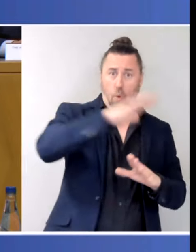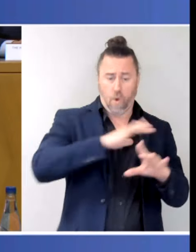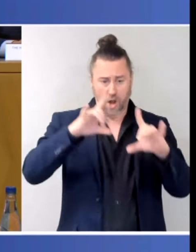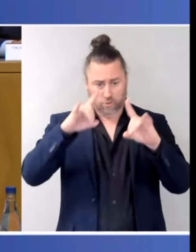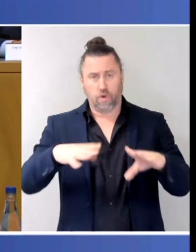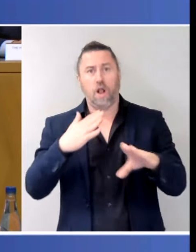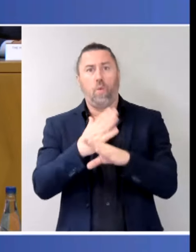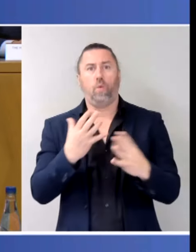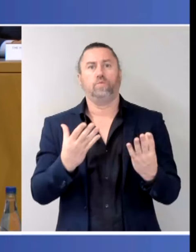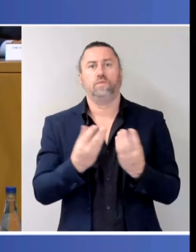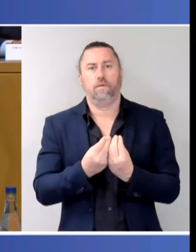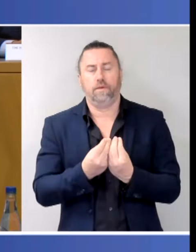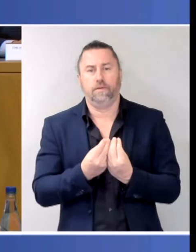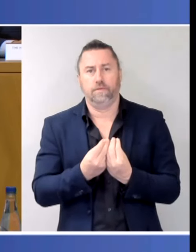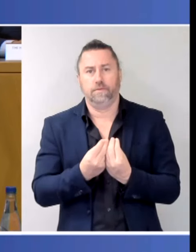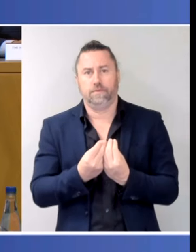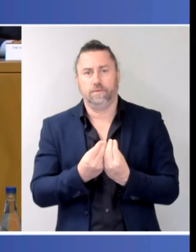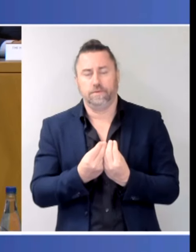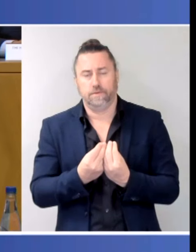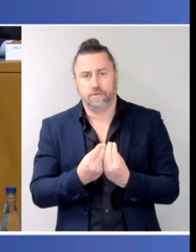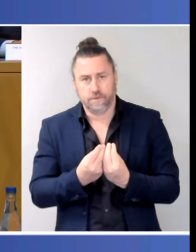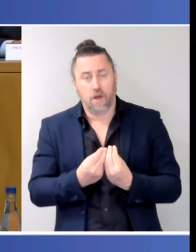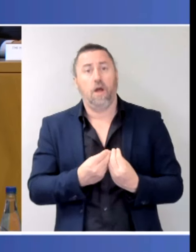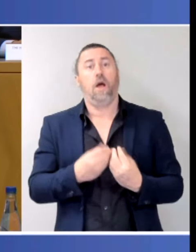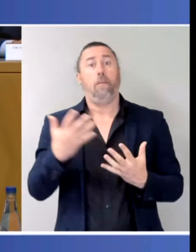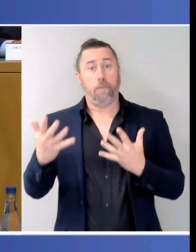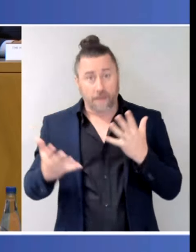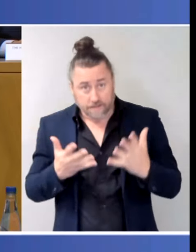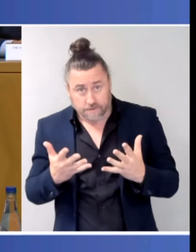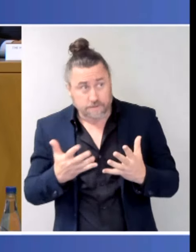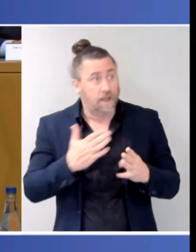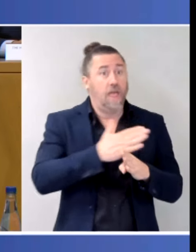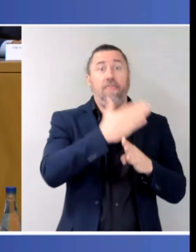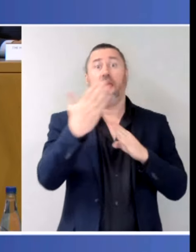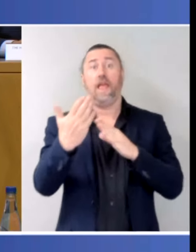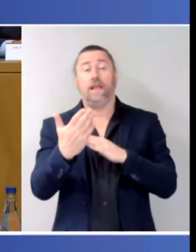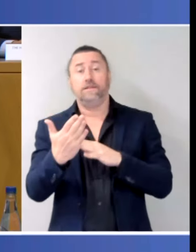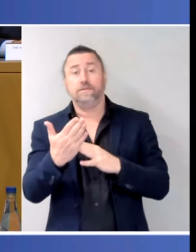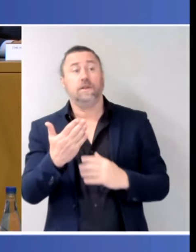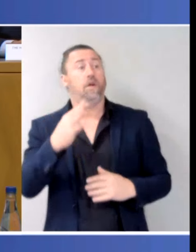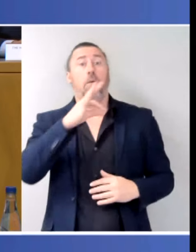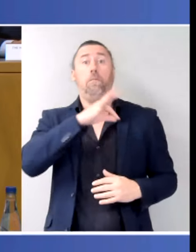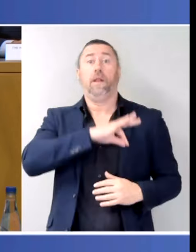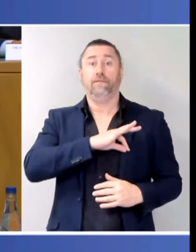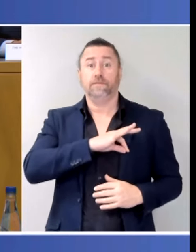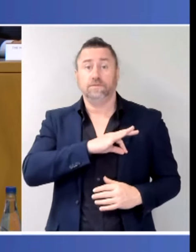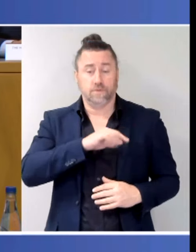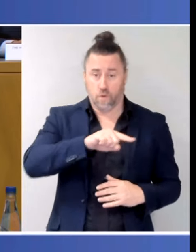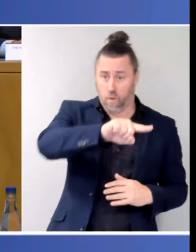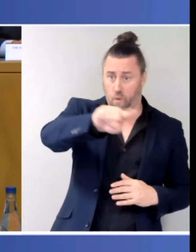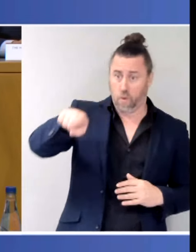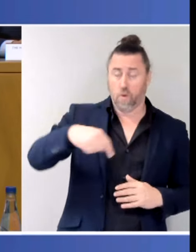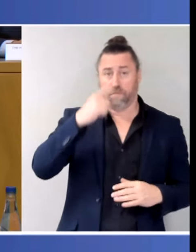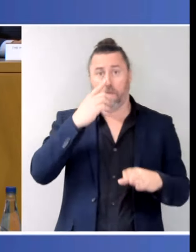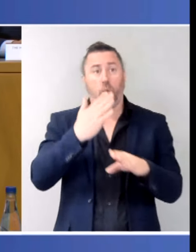ensure as well that there's an uplift in pay parity for people working in community legal